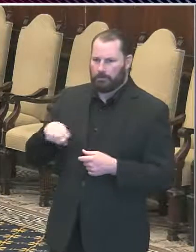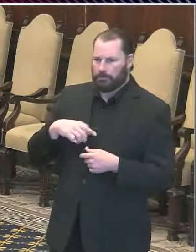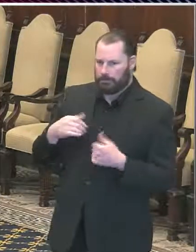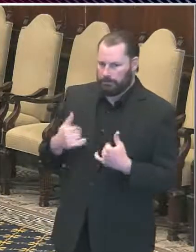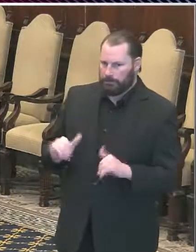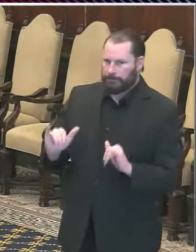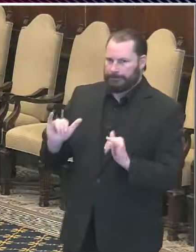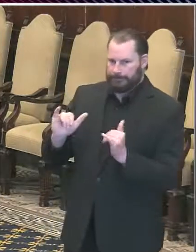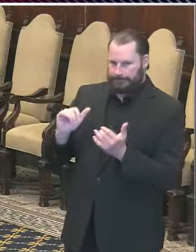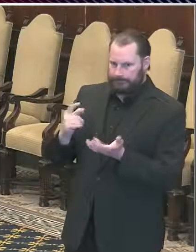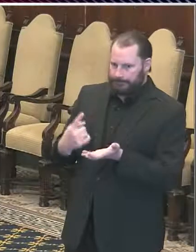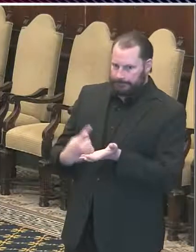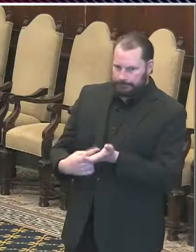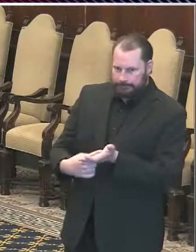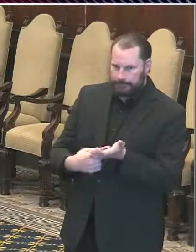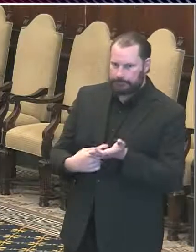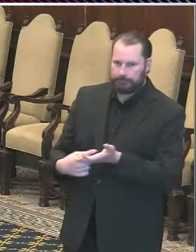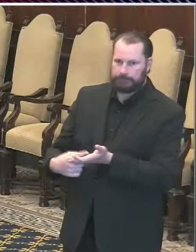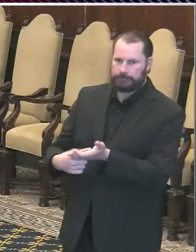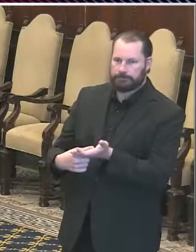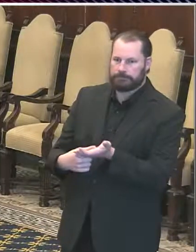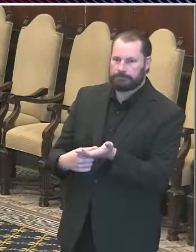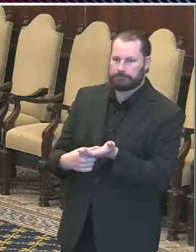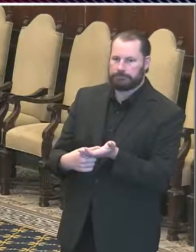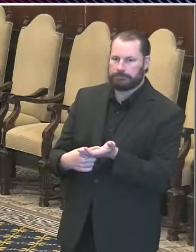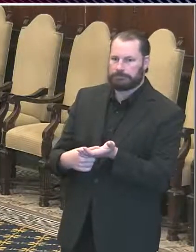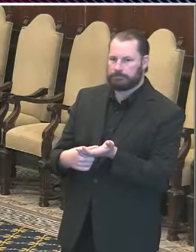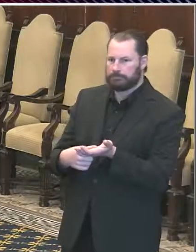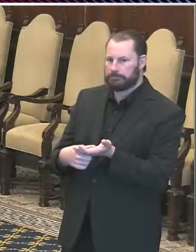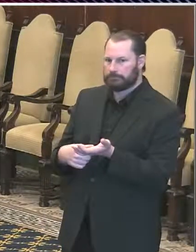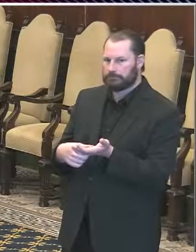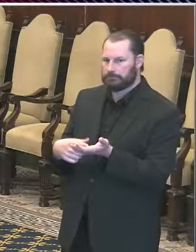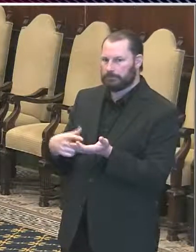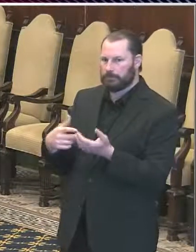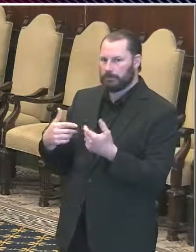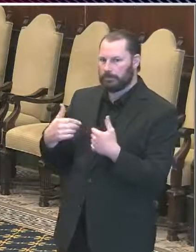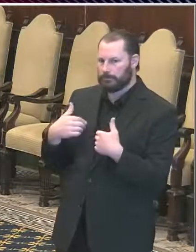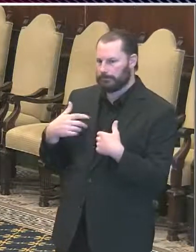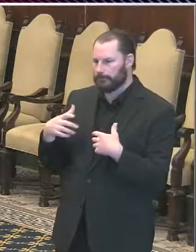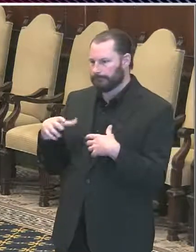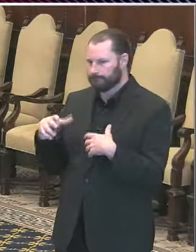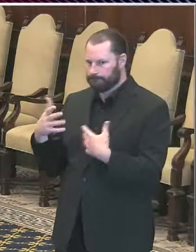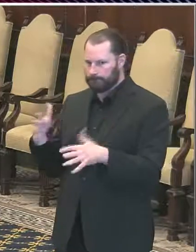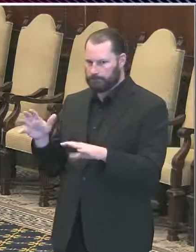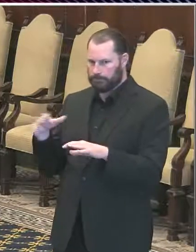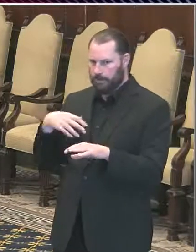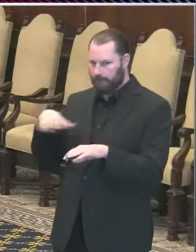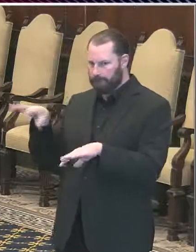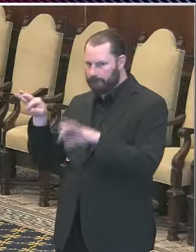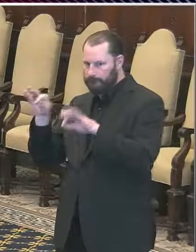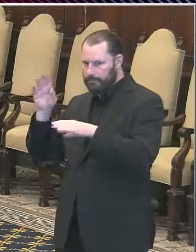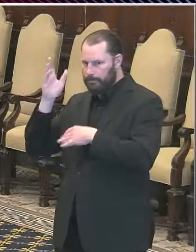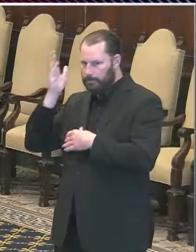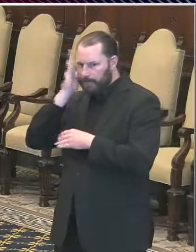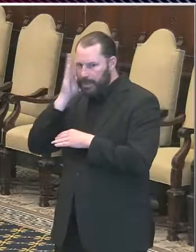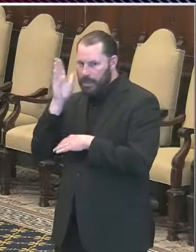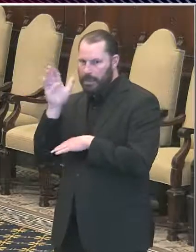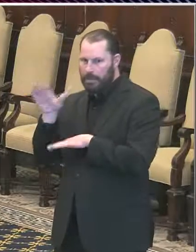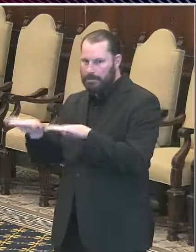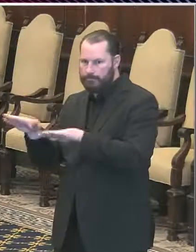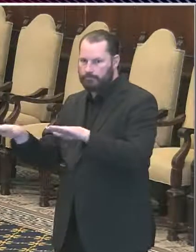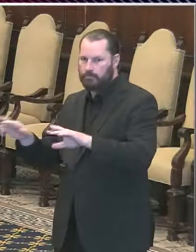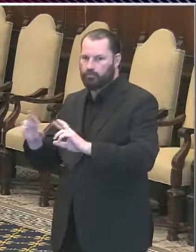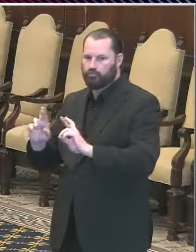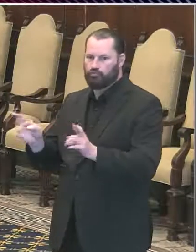we have identified beds for all the individuals there. We've coordinated with Delaware County. Their outreach team will also be on site.